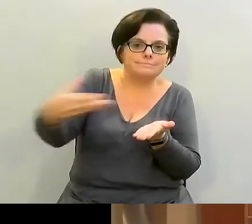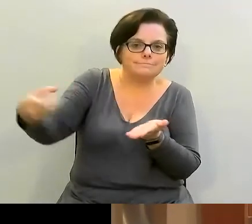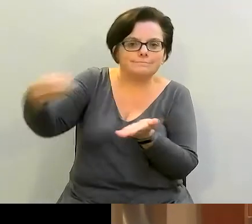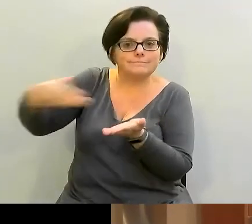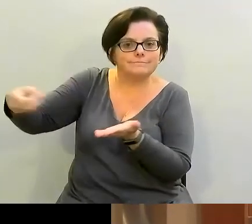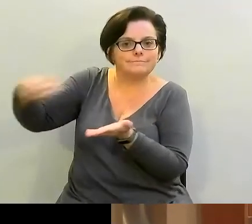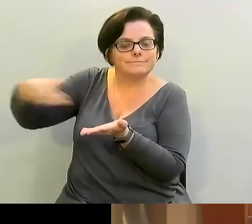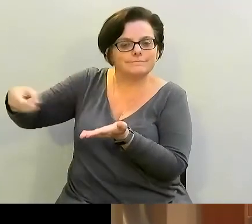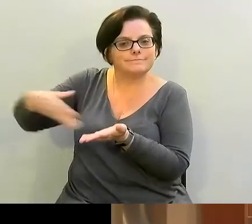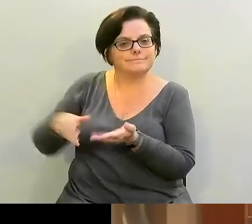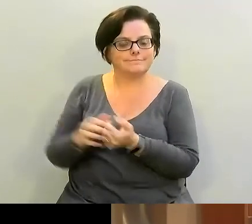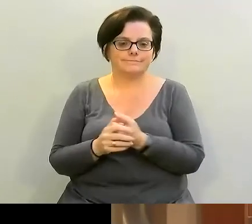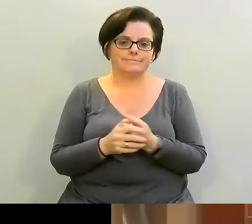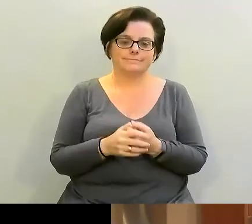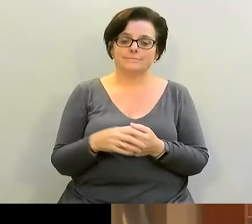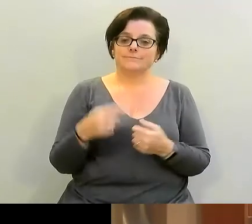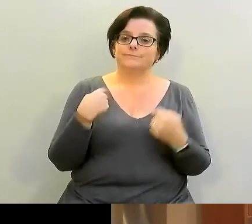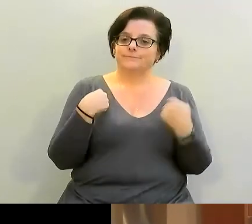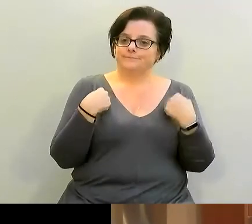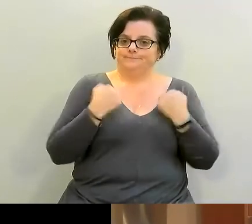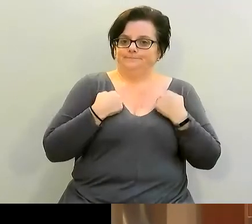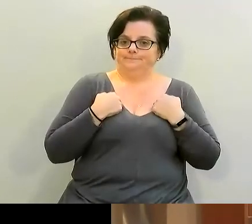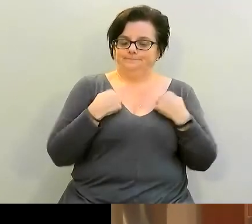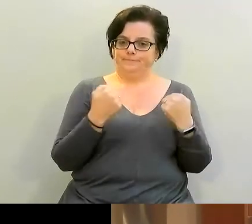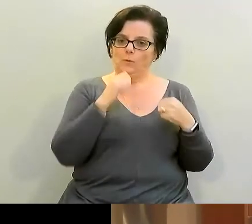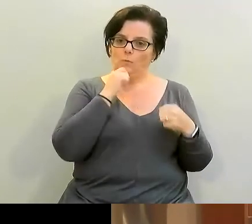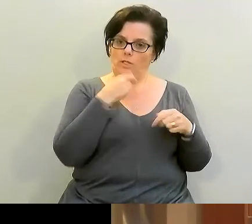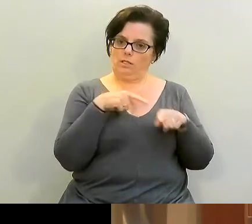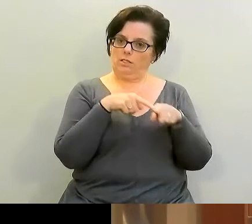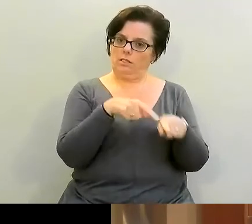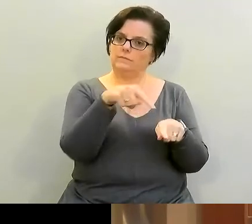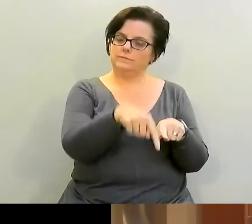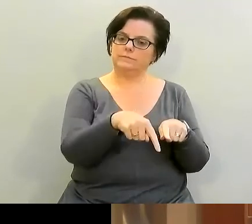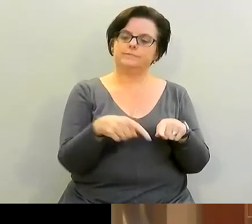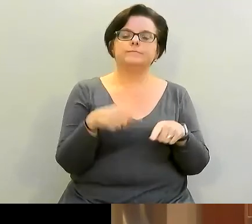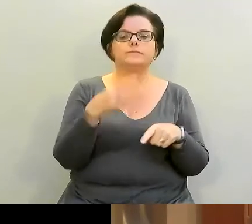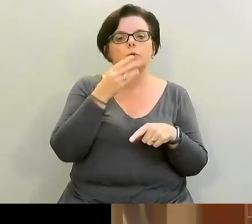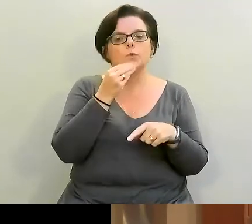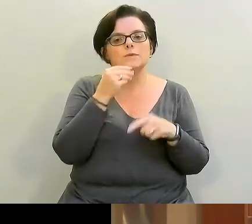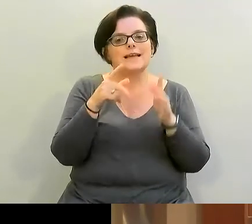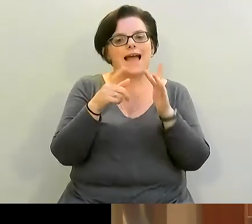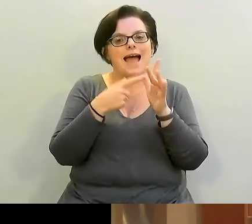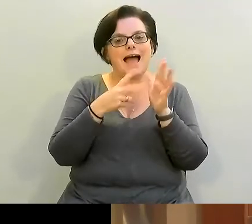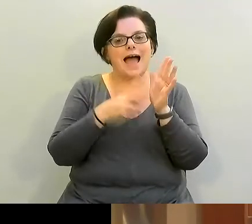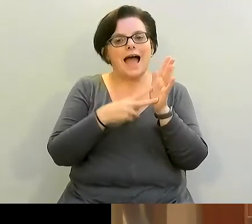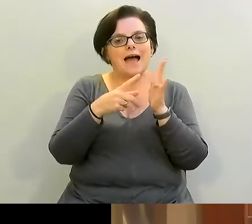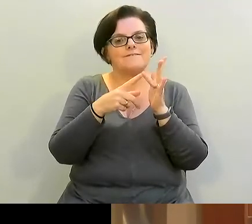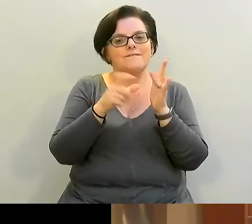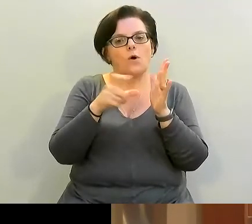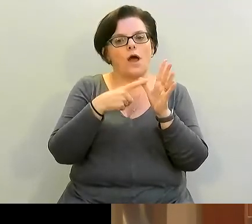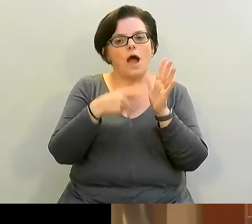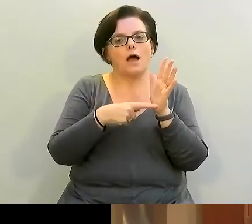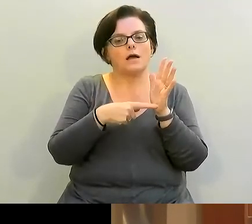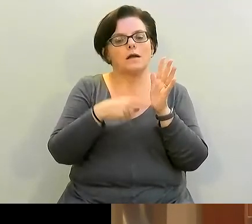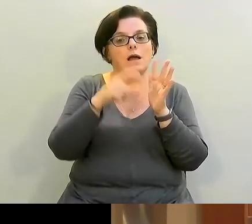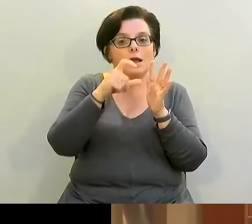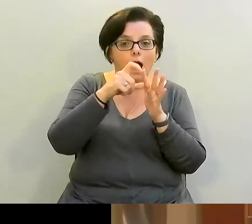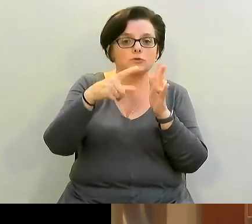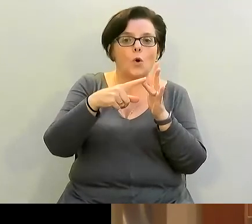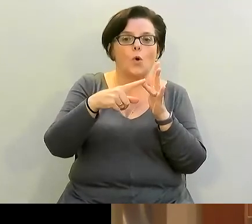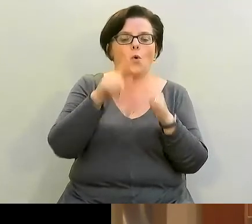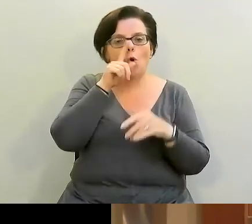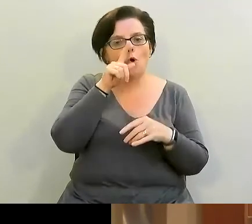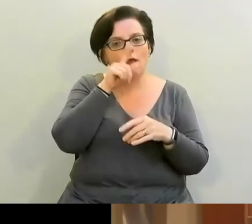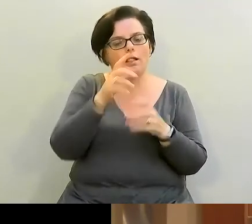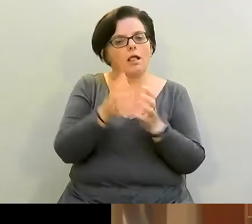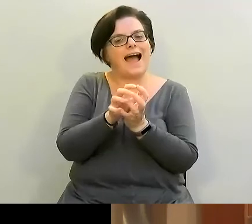to go ahead and do this and I'm going to use avocado oil for my roasting and the reason for